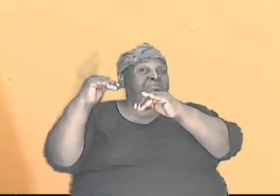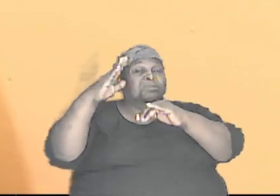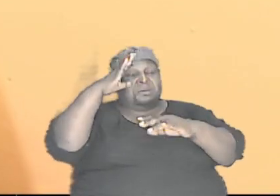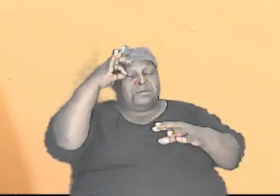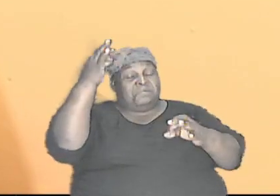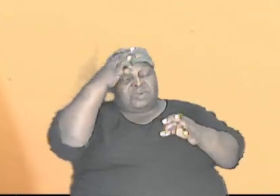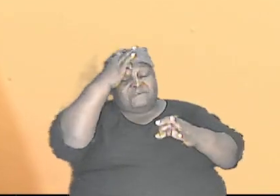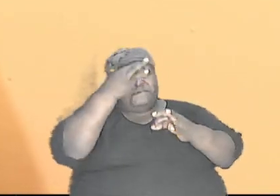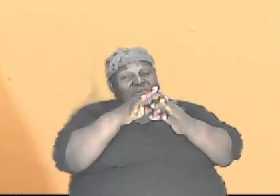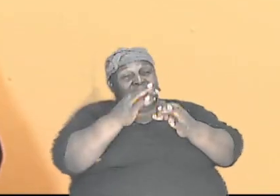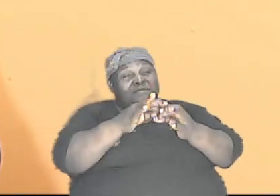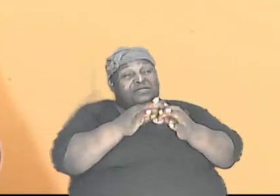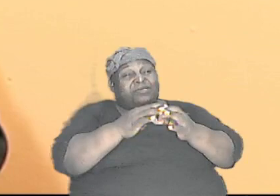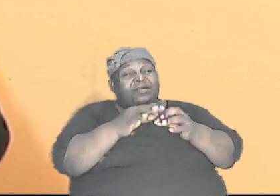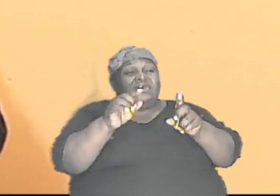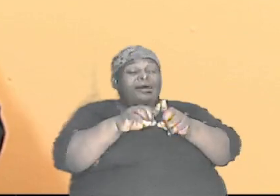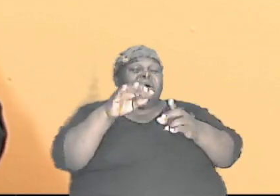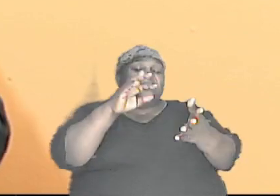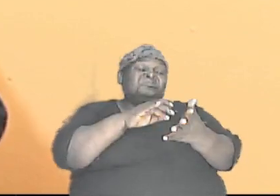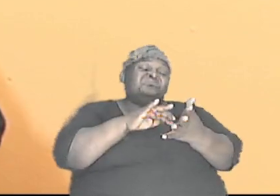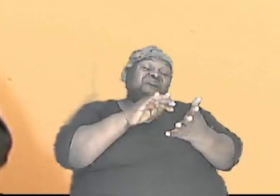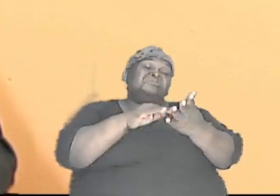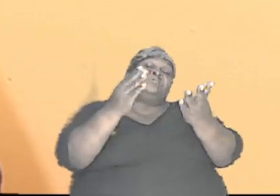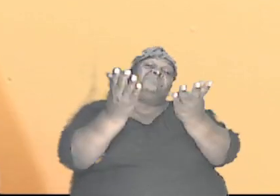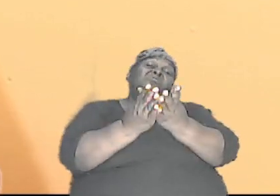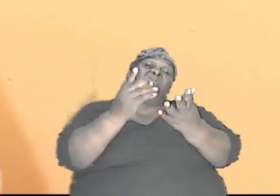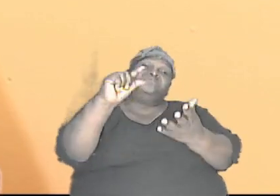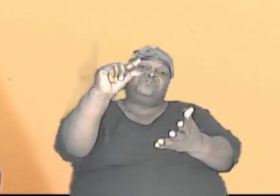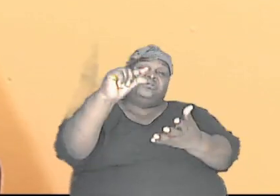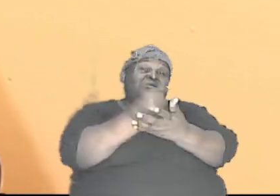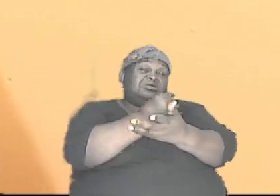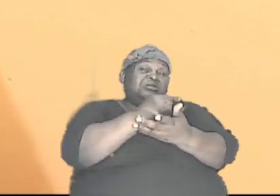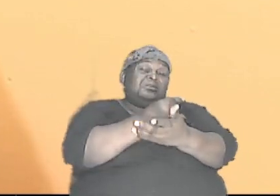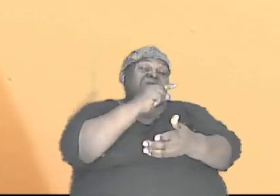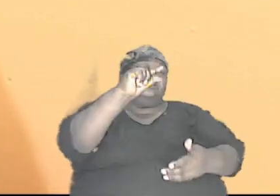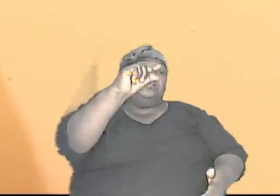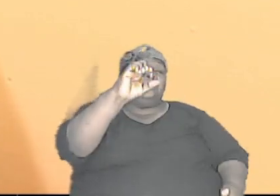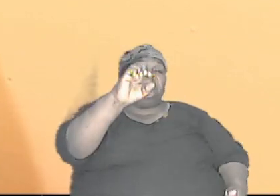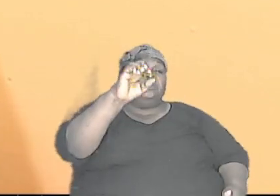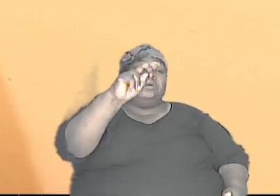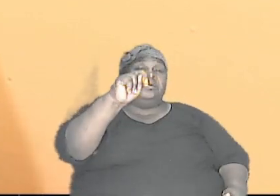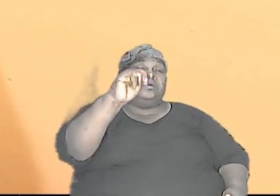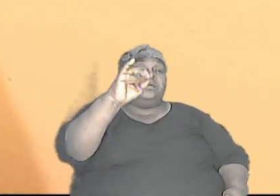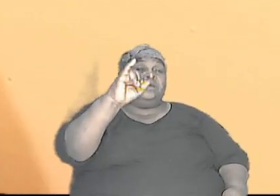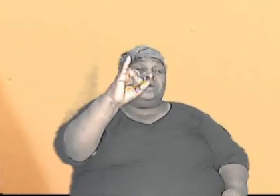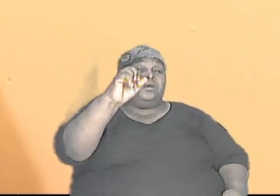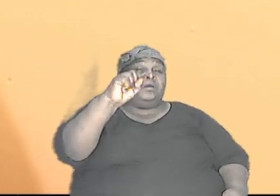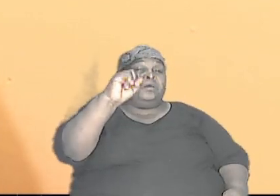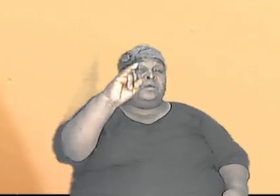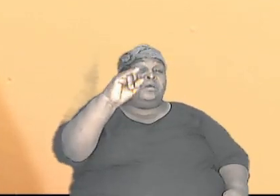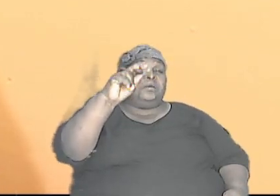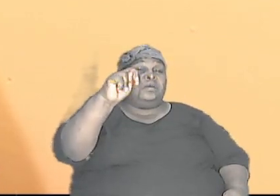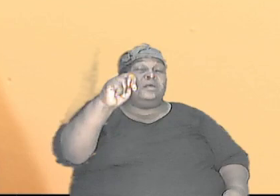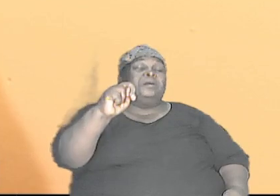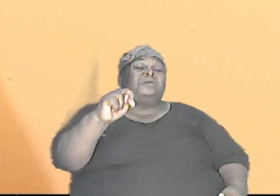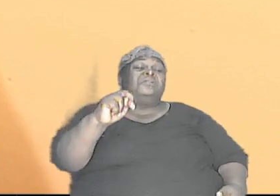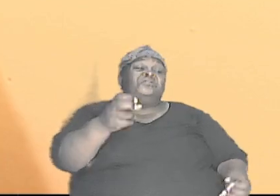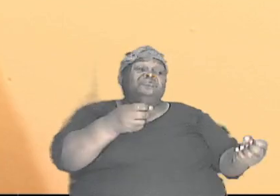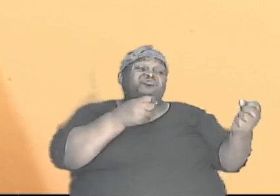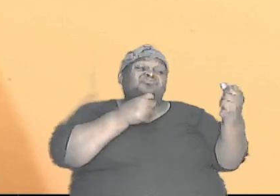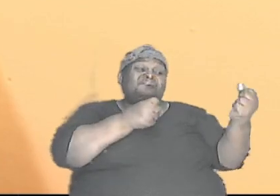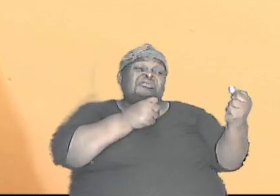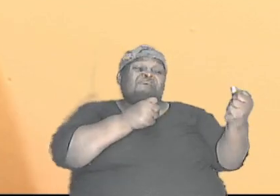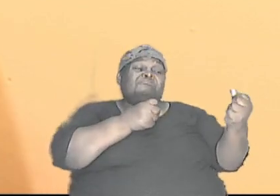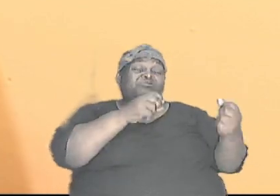through Genesis and we look at some things we are showing to us to strengthen our faith and